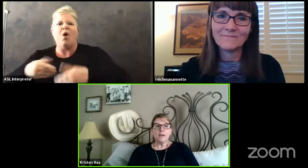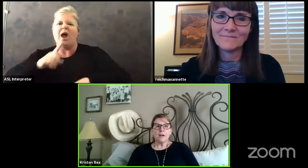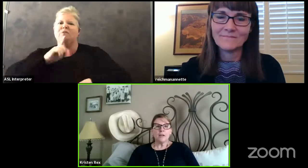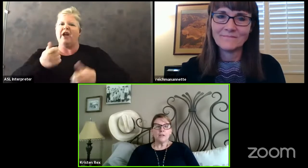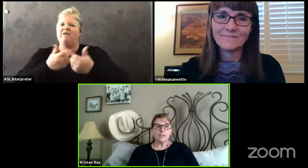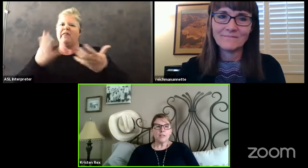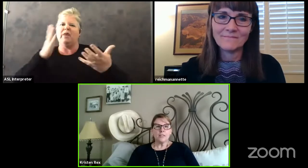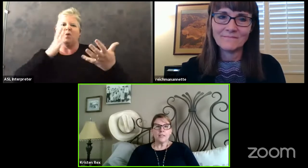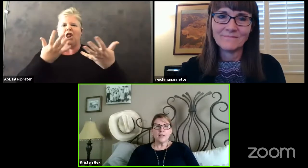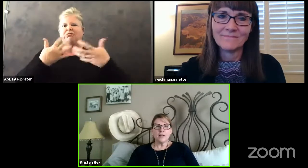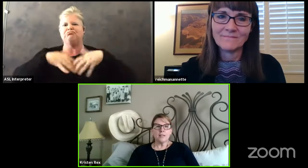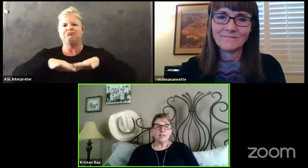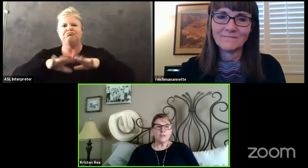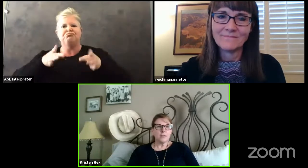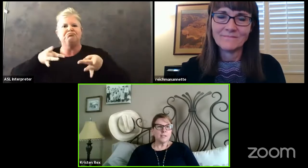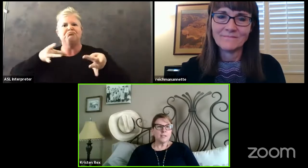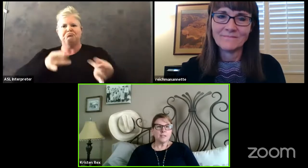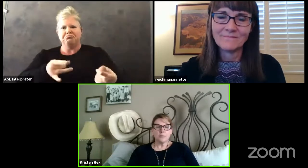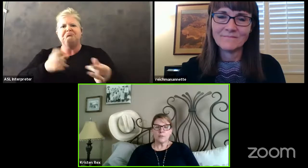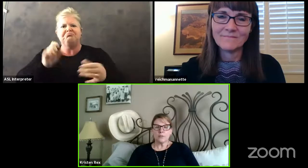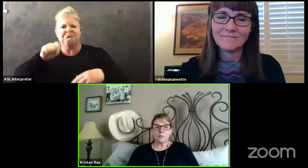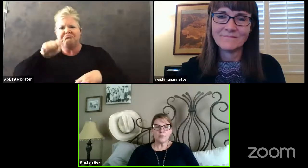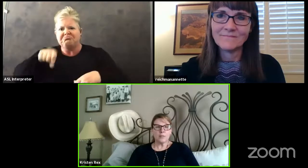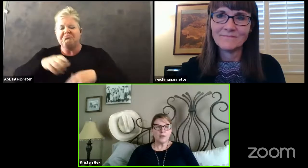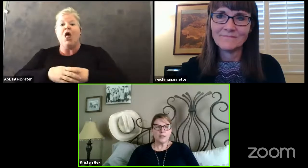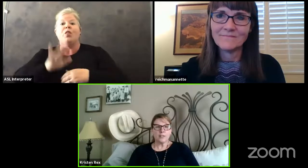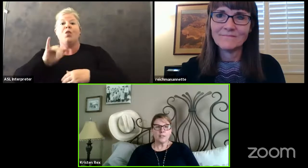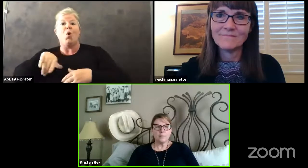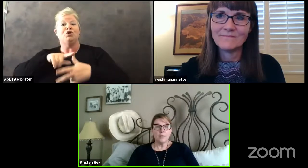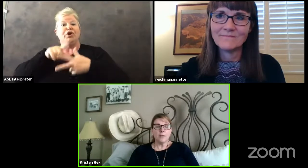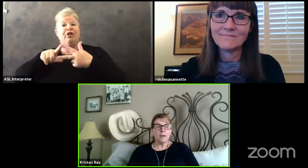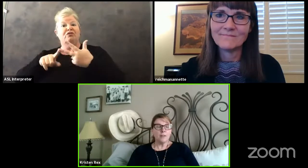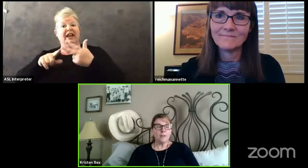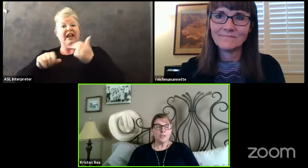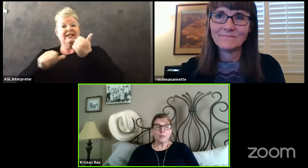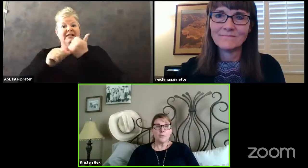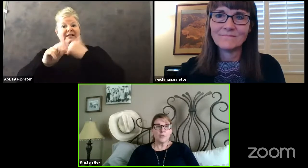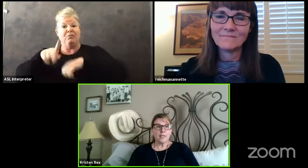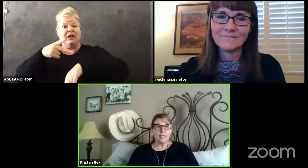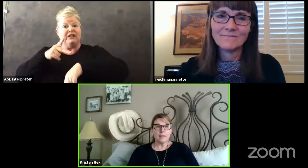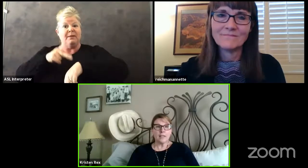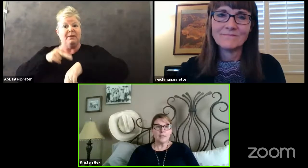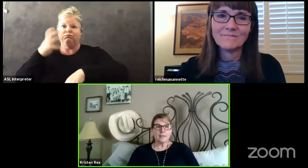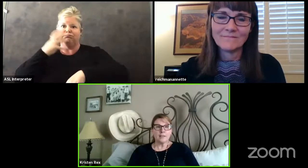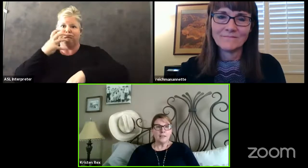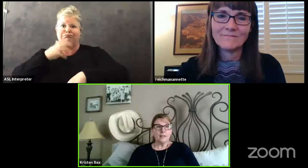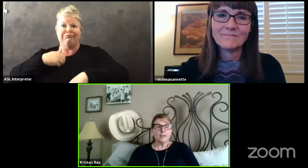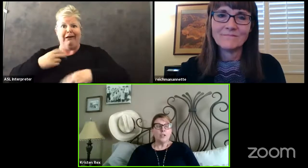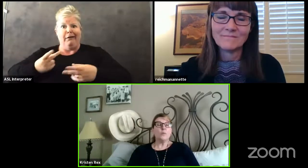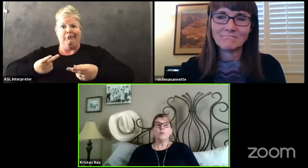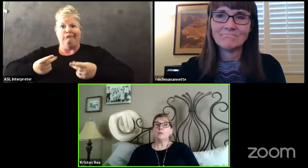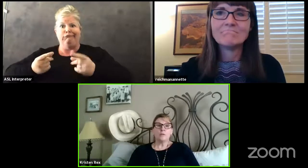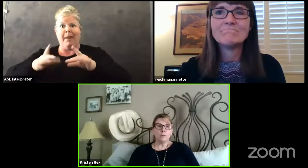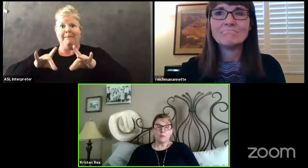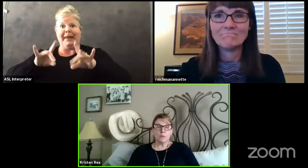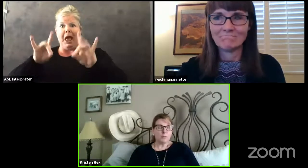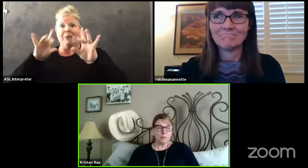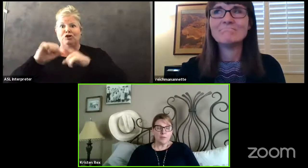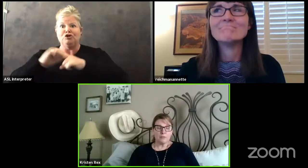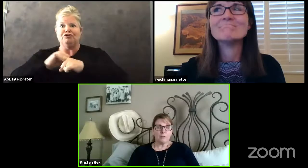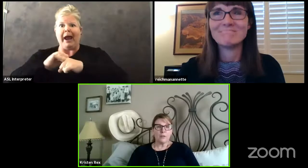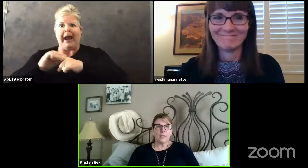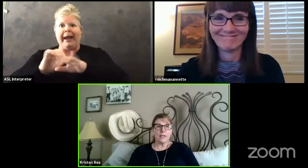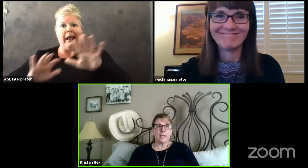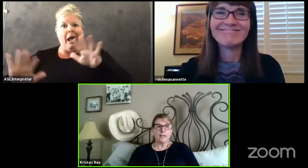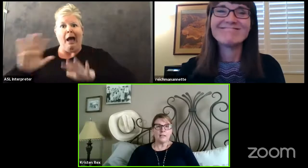They are adjusting. These three assistant principals have had some on the job training that no one could be